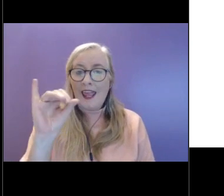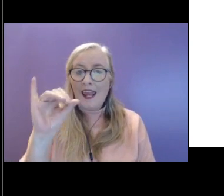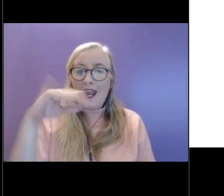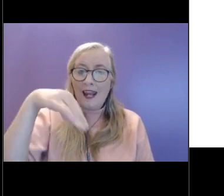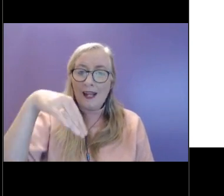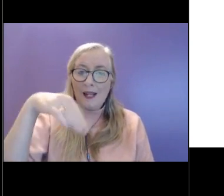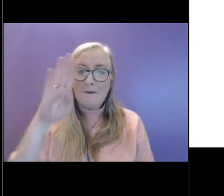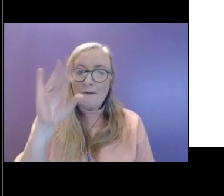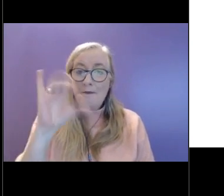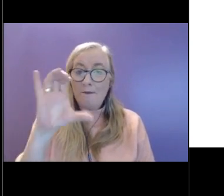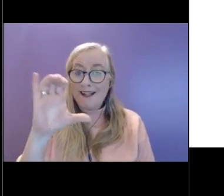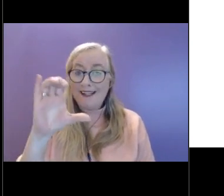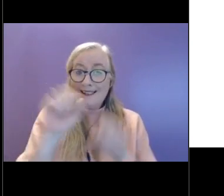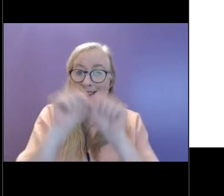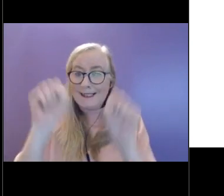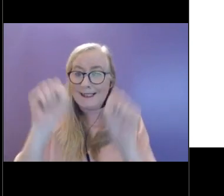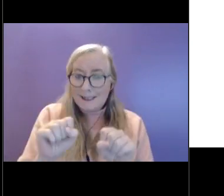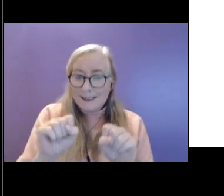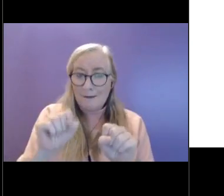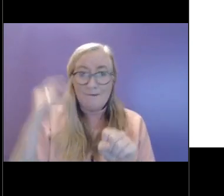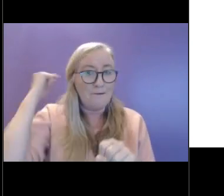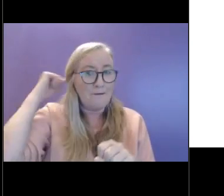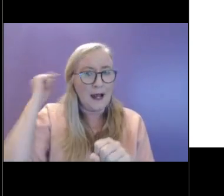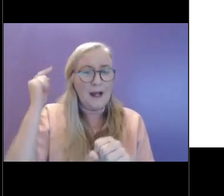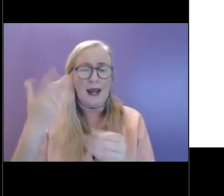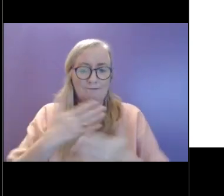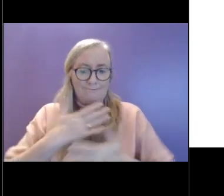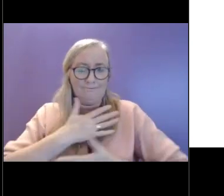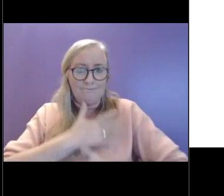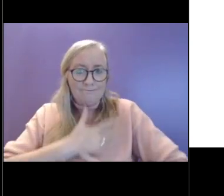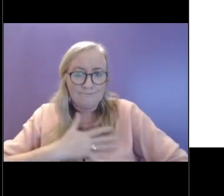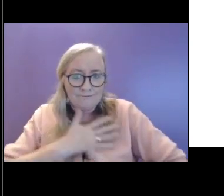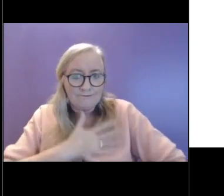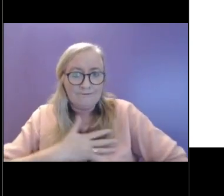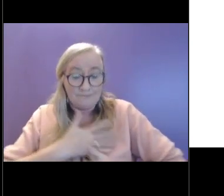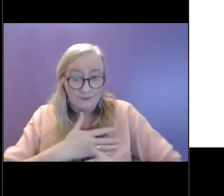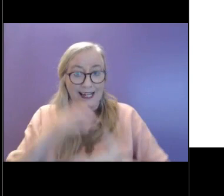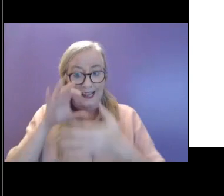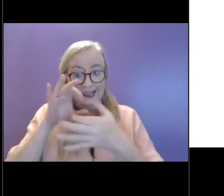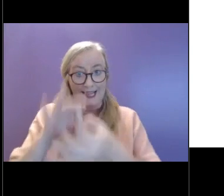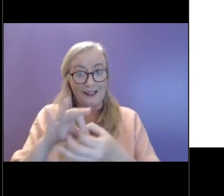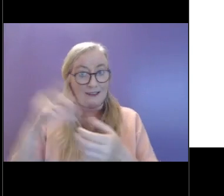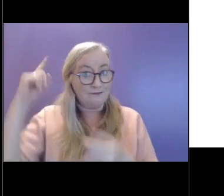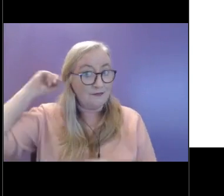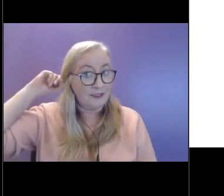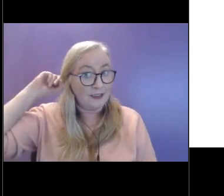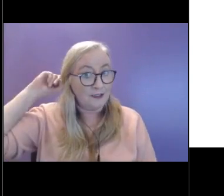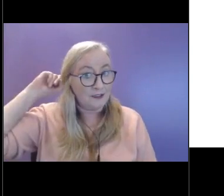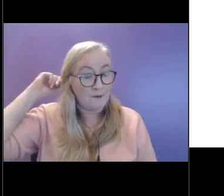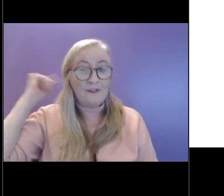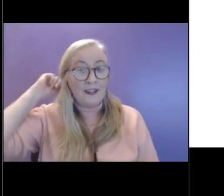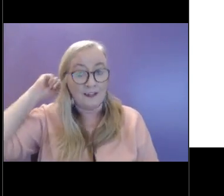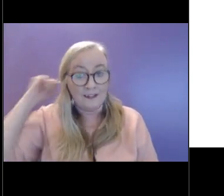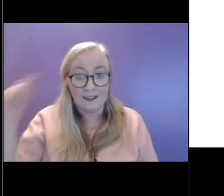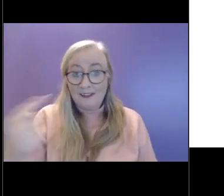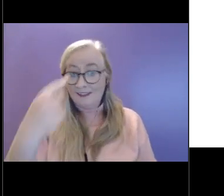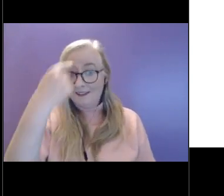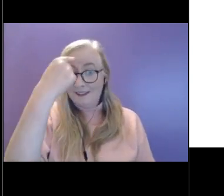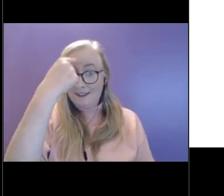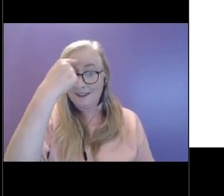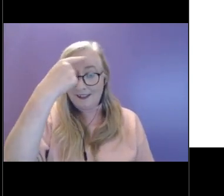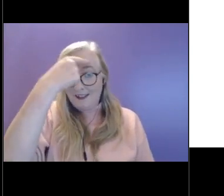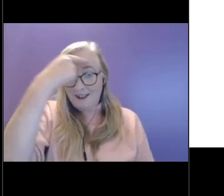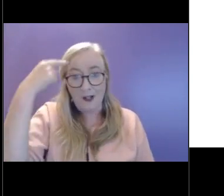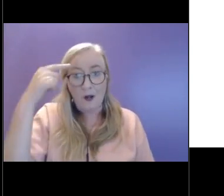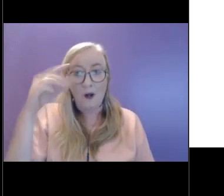after all of our basic survival functions and it looks after our emotions. The newer part, the front bit here is called the prefrontal